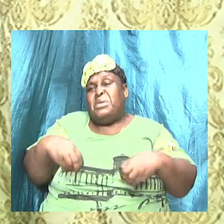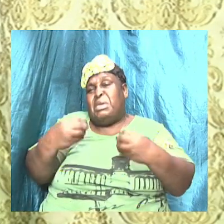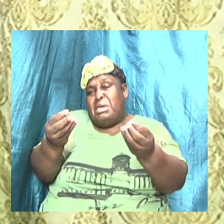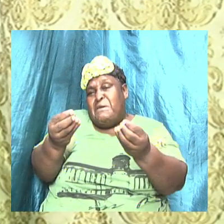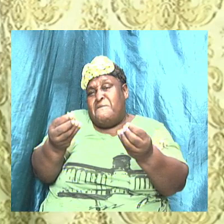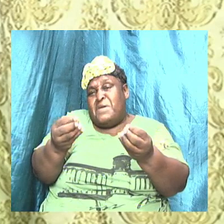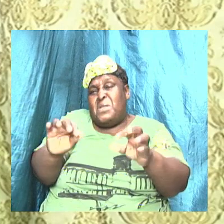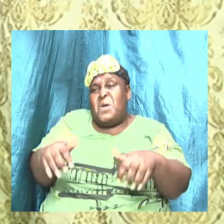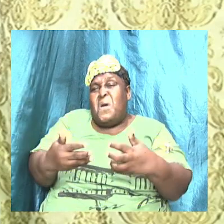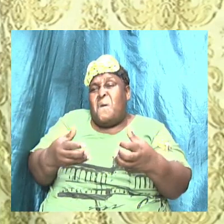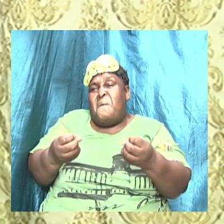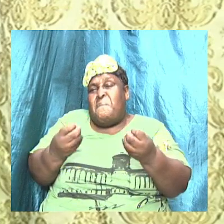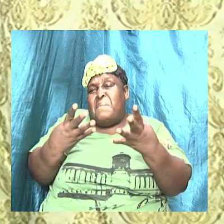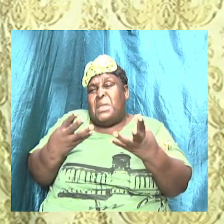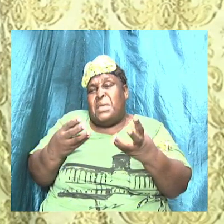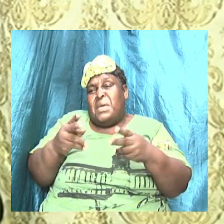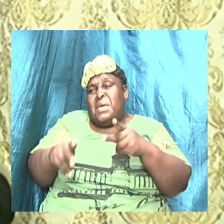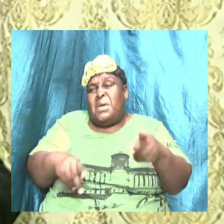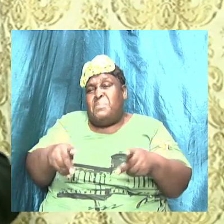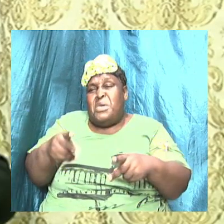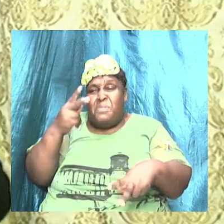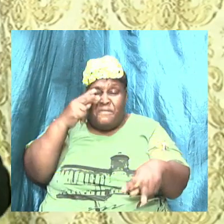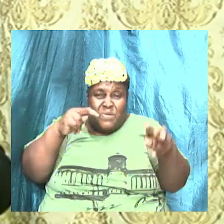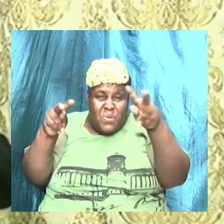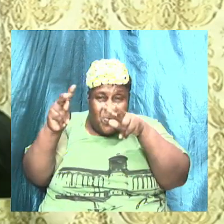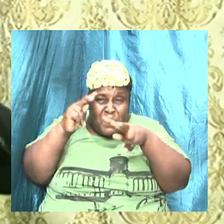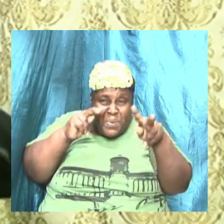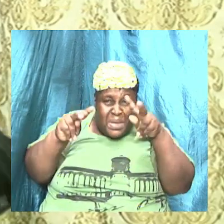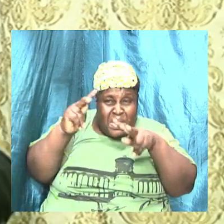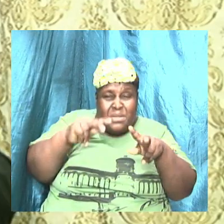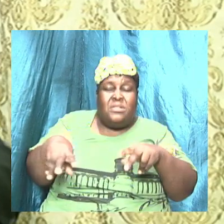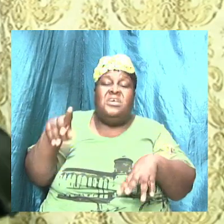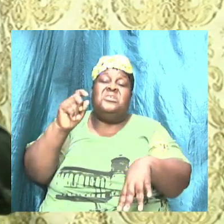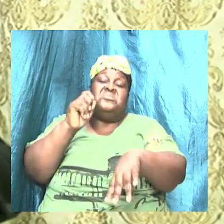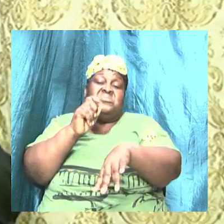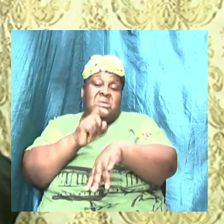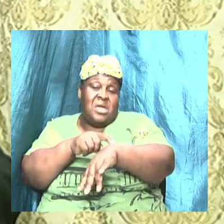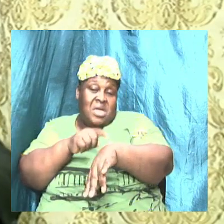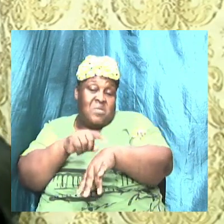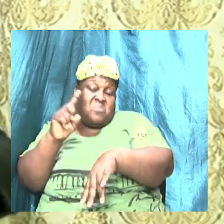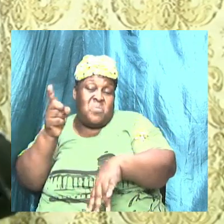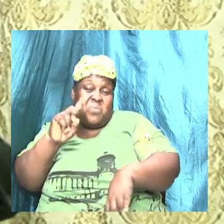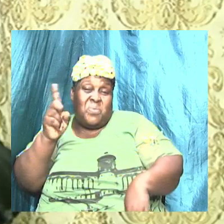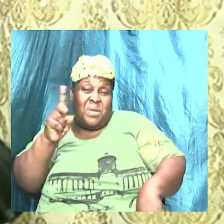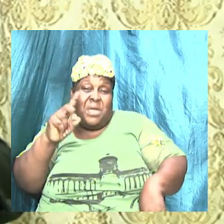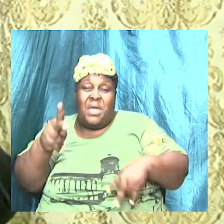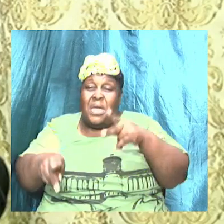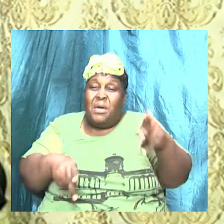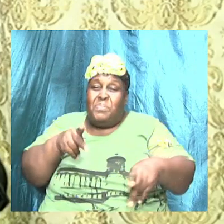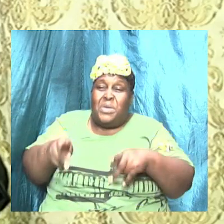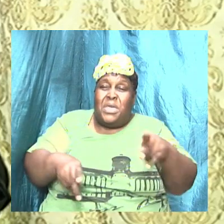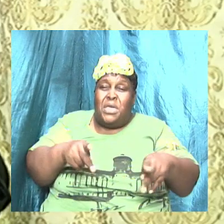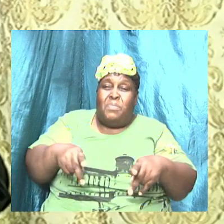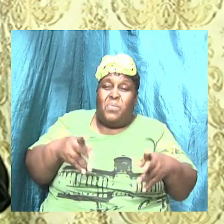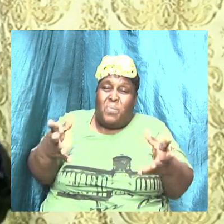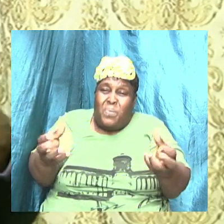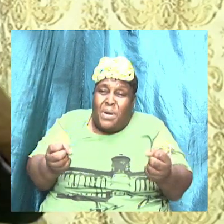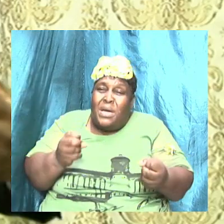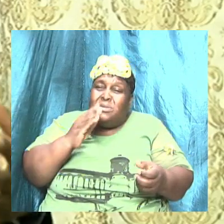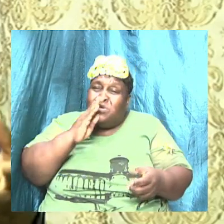How many people Viewing And they want To see Look And they just It is just a time Where people Just want to be